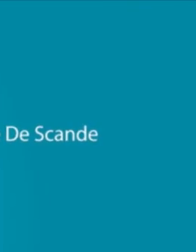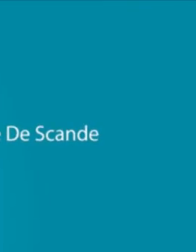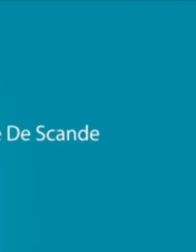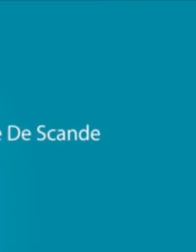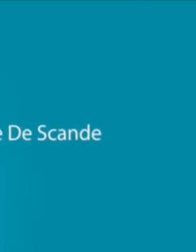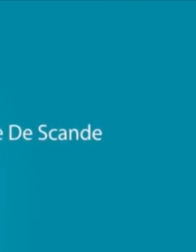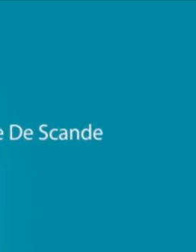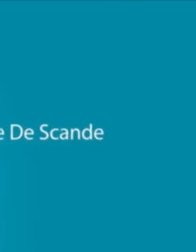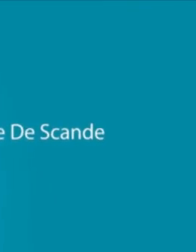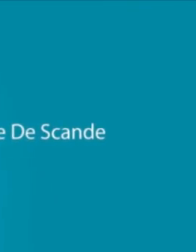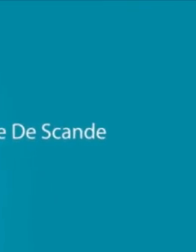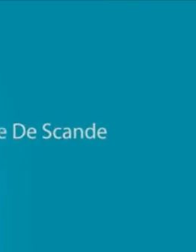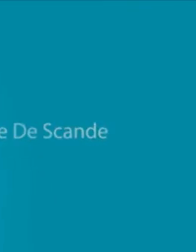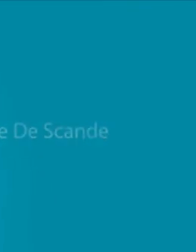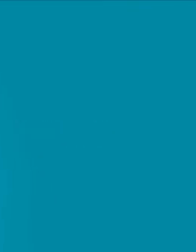Bye. Bye.